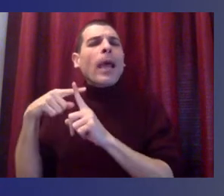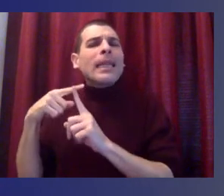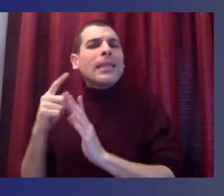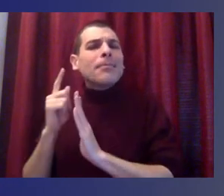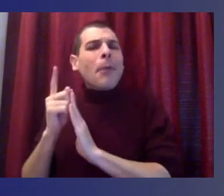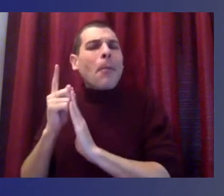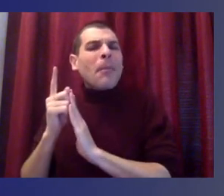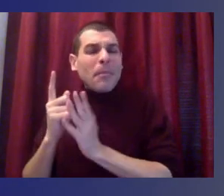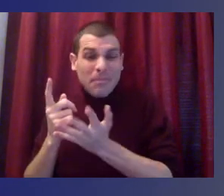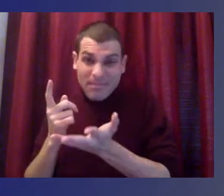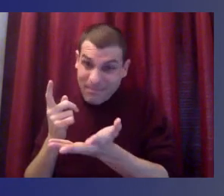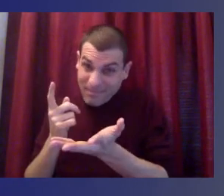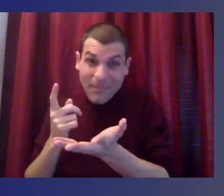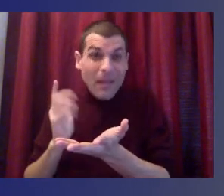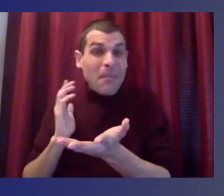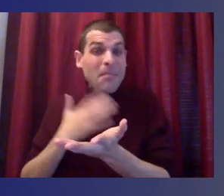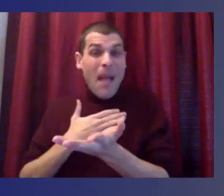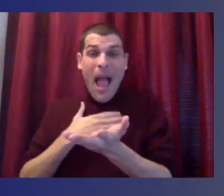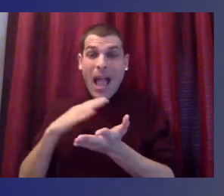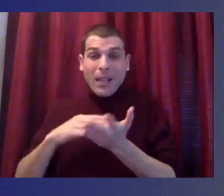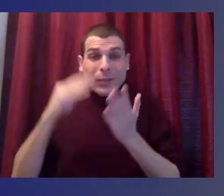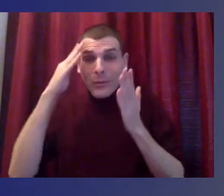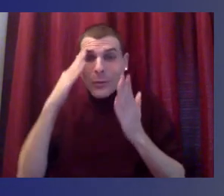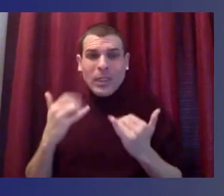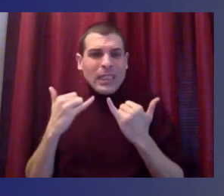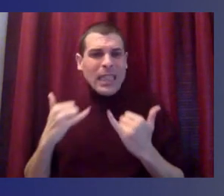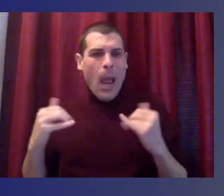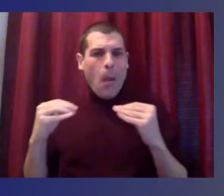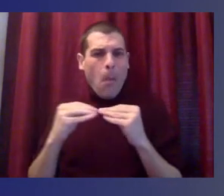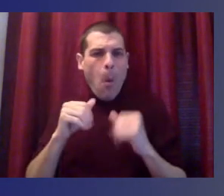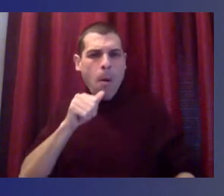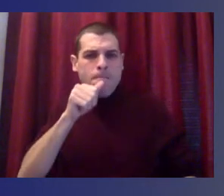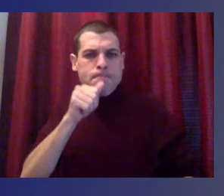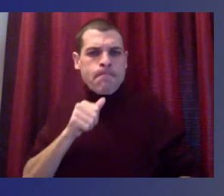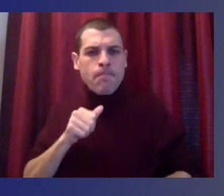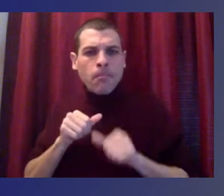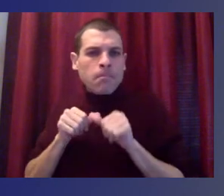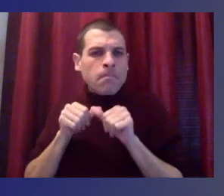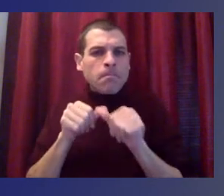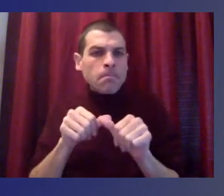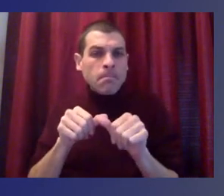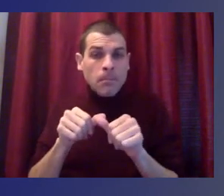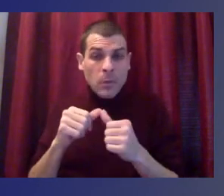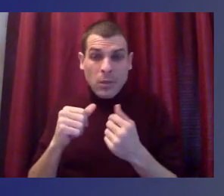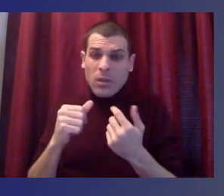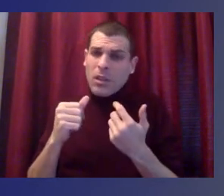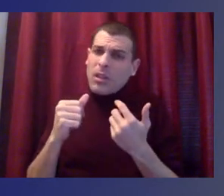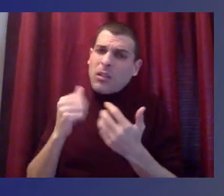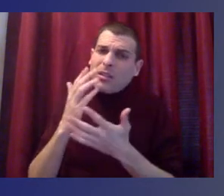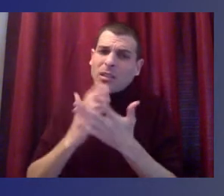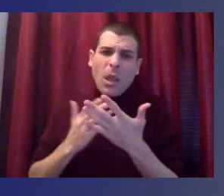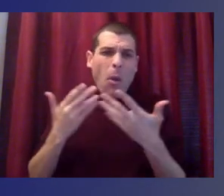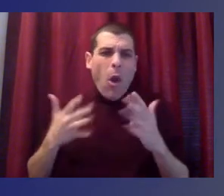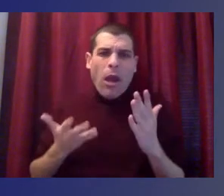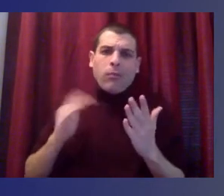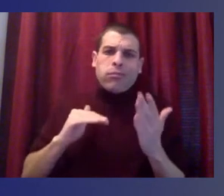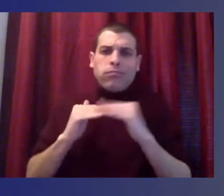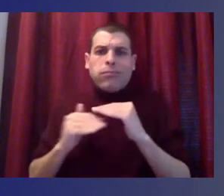that our students and our families have demonstrated, especially those that have been impacted by these pervasive